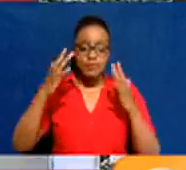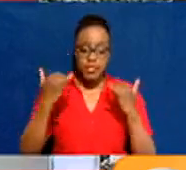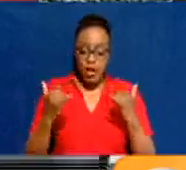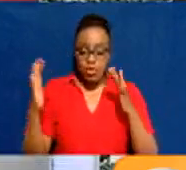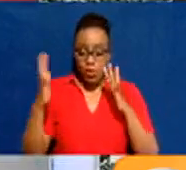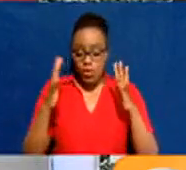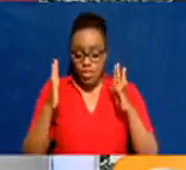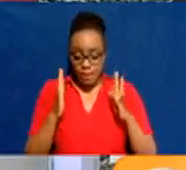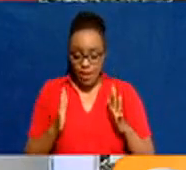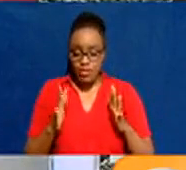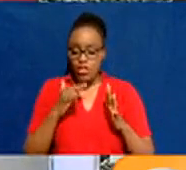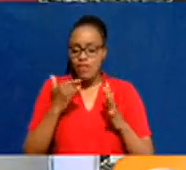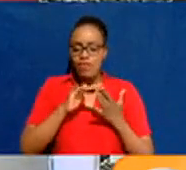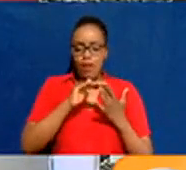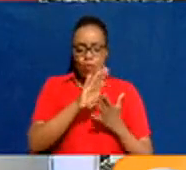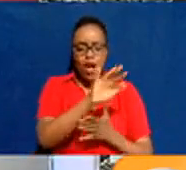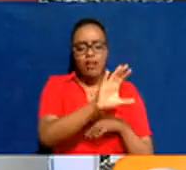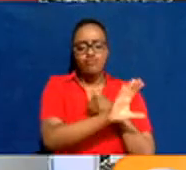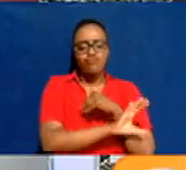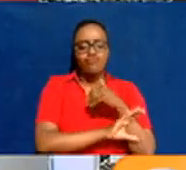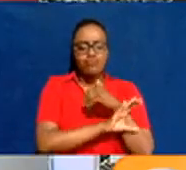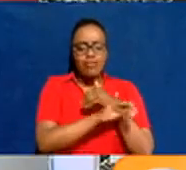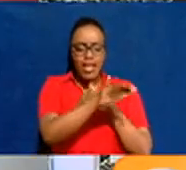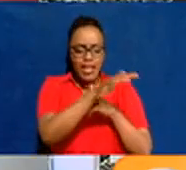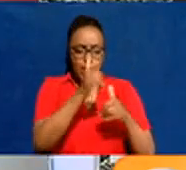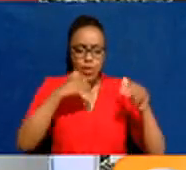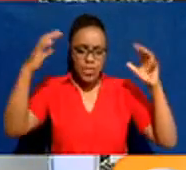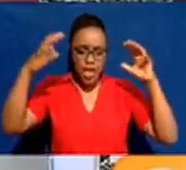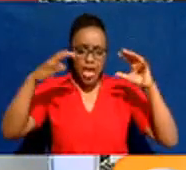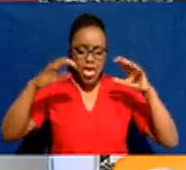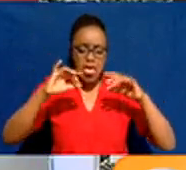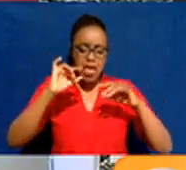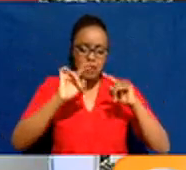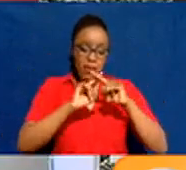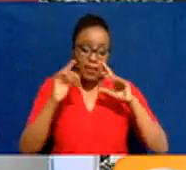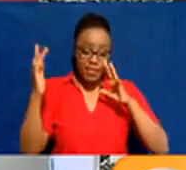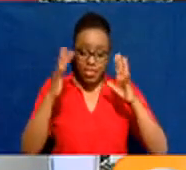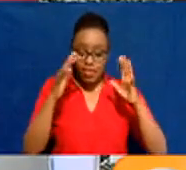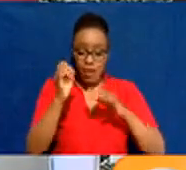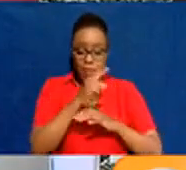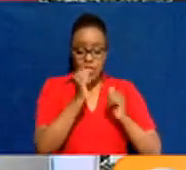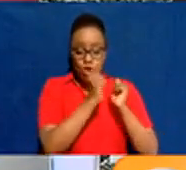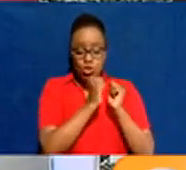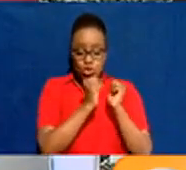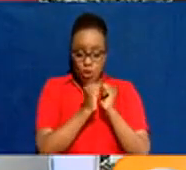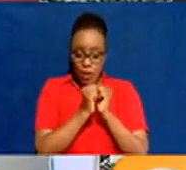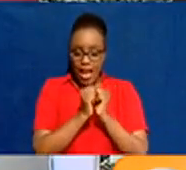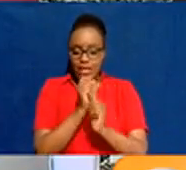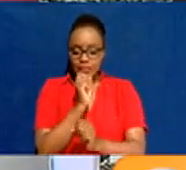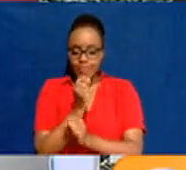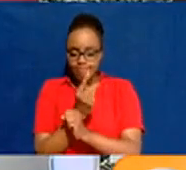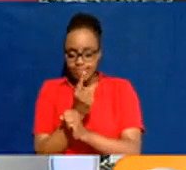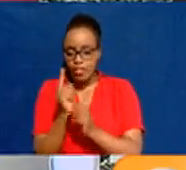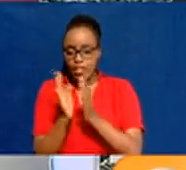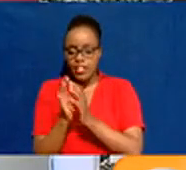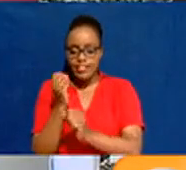Most parts of the country will experience some rains this week. However, the climate outlook for the October, November, December 2022 short